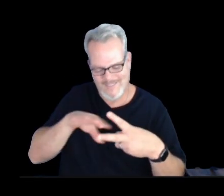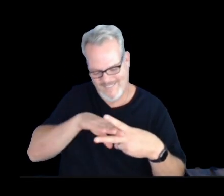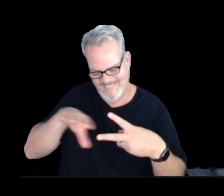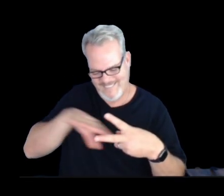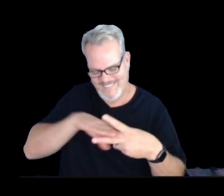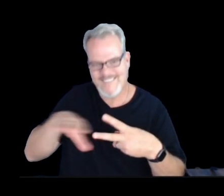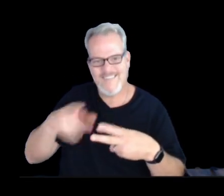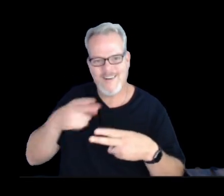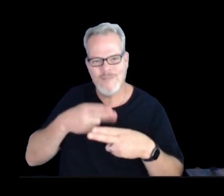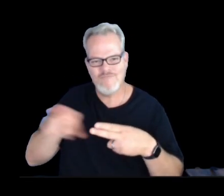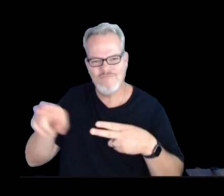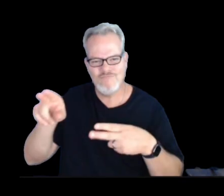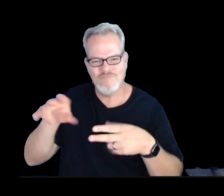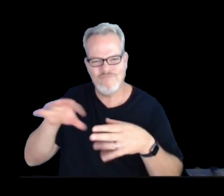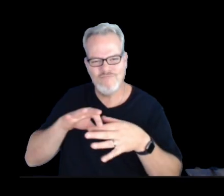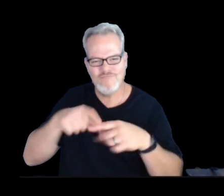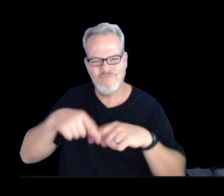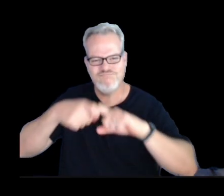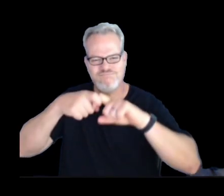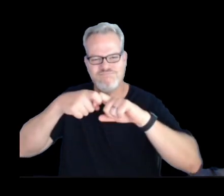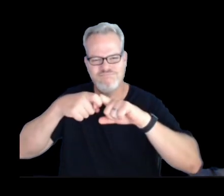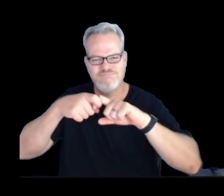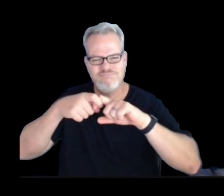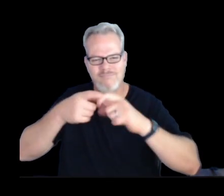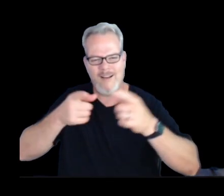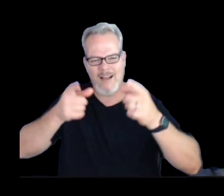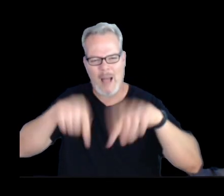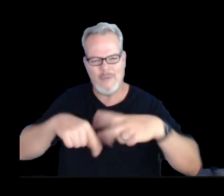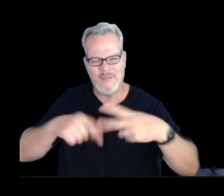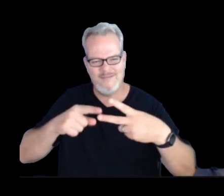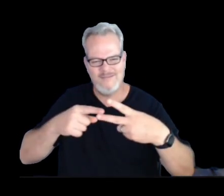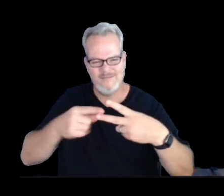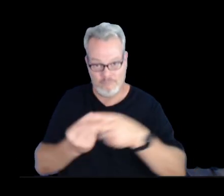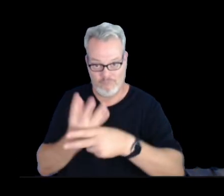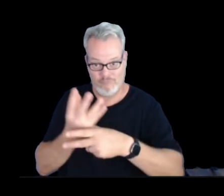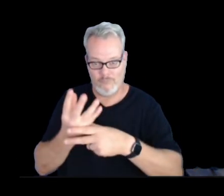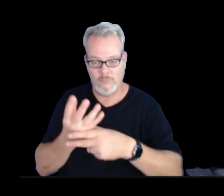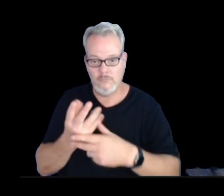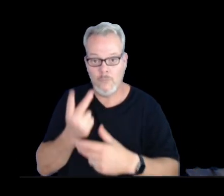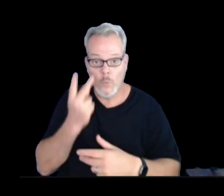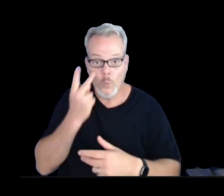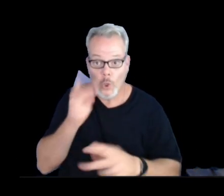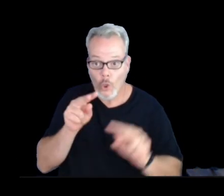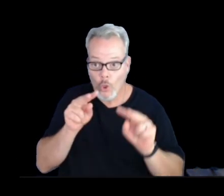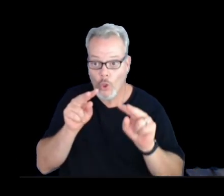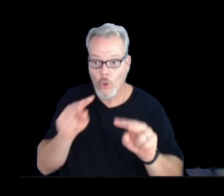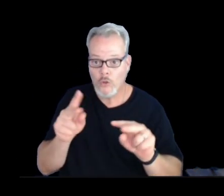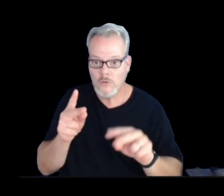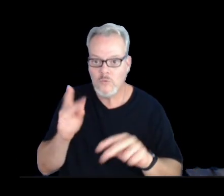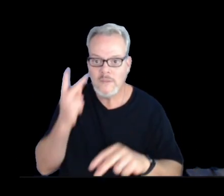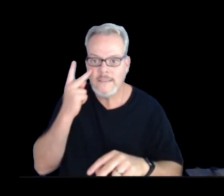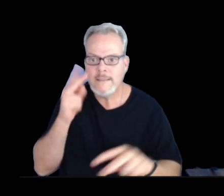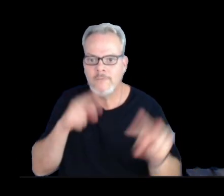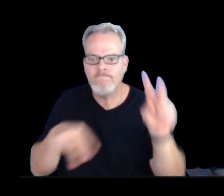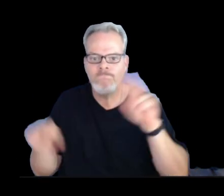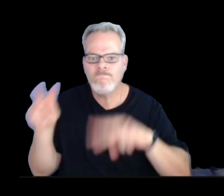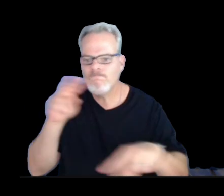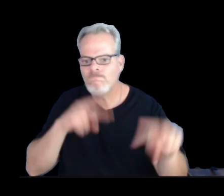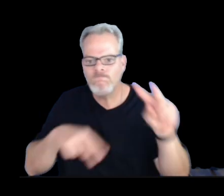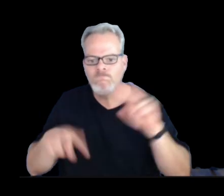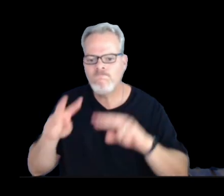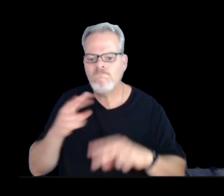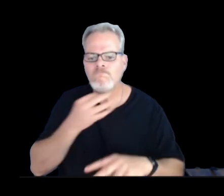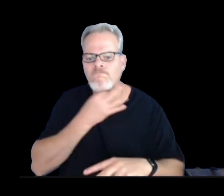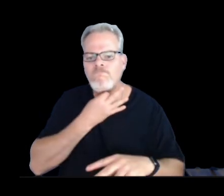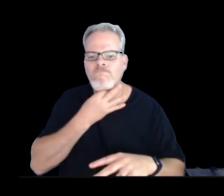well. And if we look at this curiosity of the pattern, we've had these cycles of eruptions and